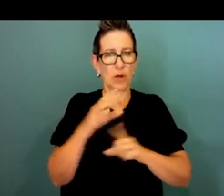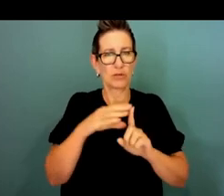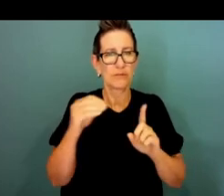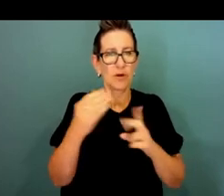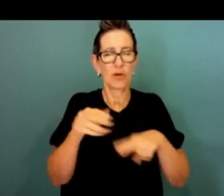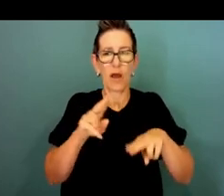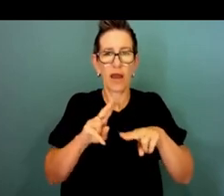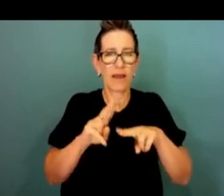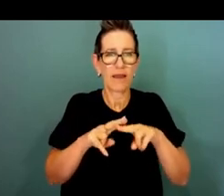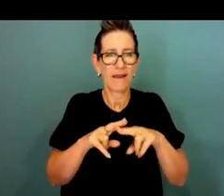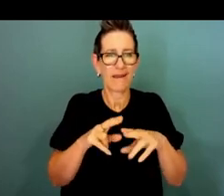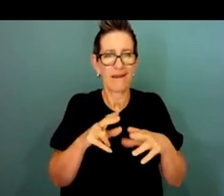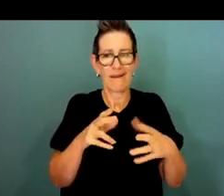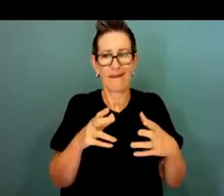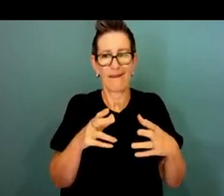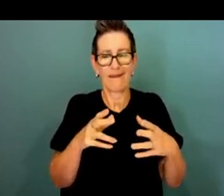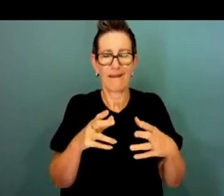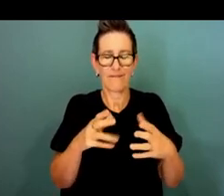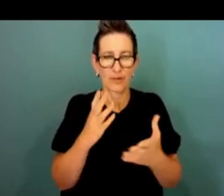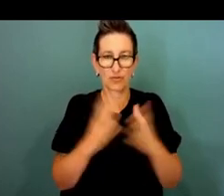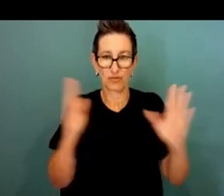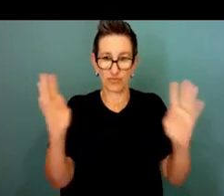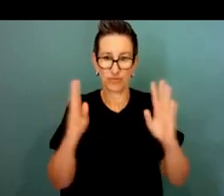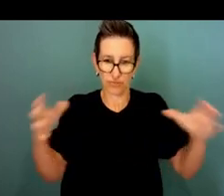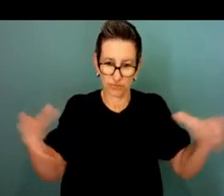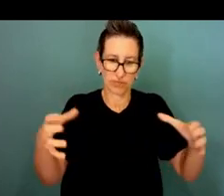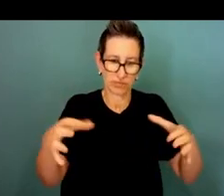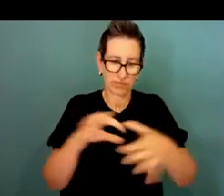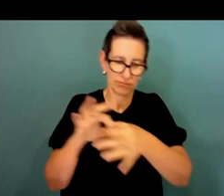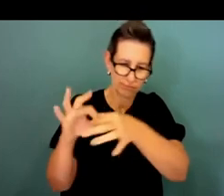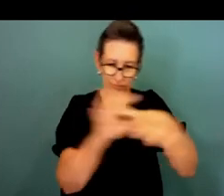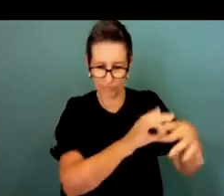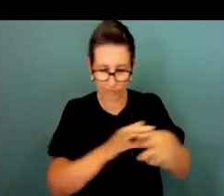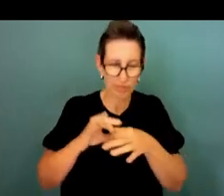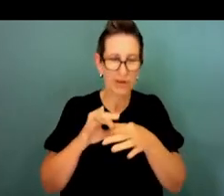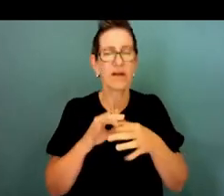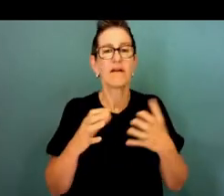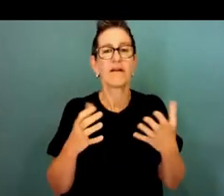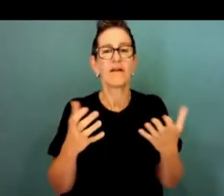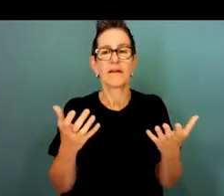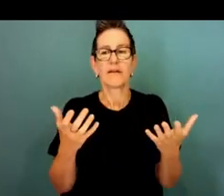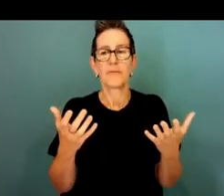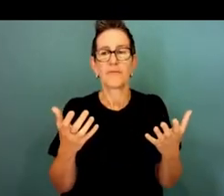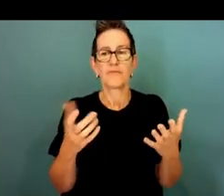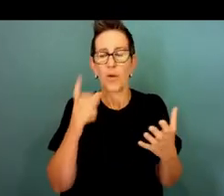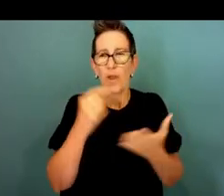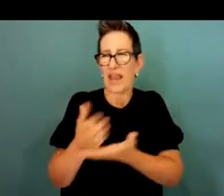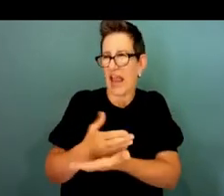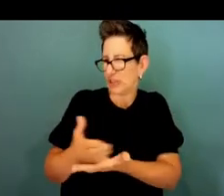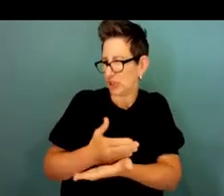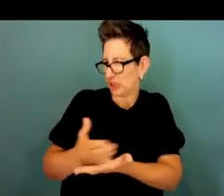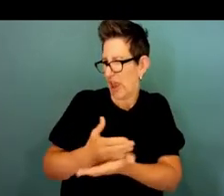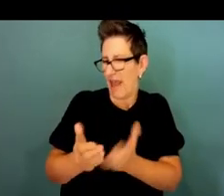across the service as one service, the fantastic capability that people have built and share it more broadly.